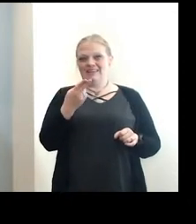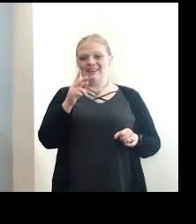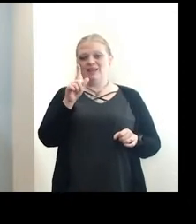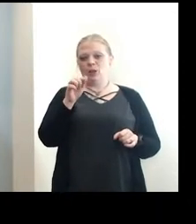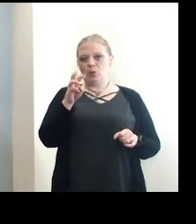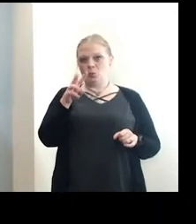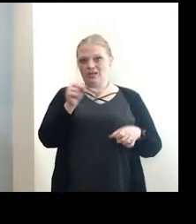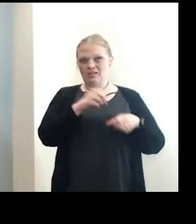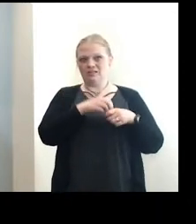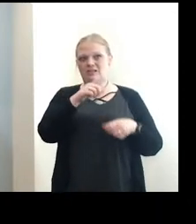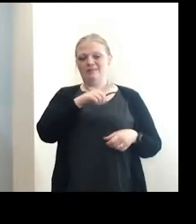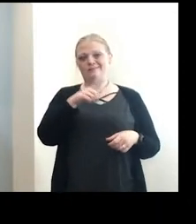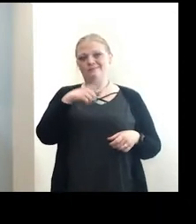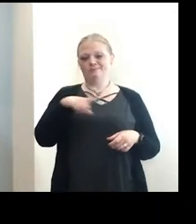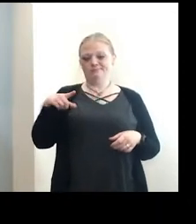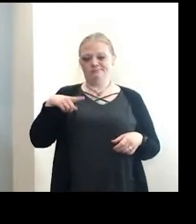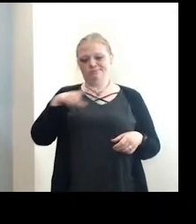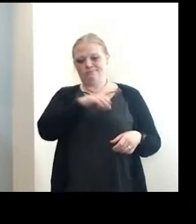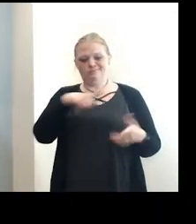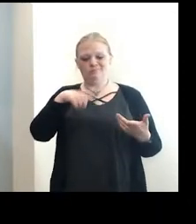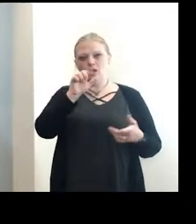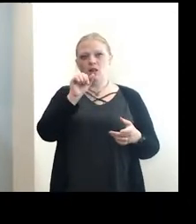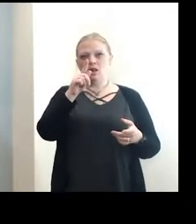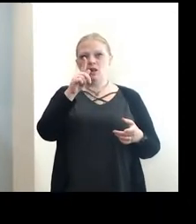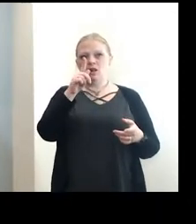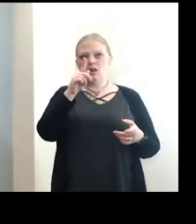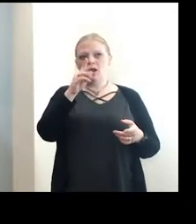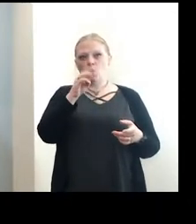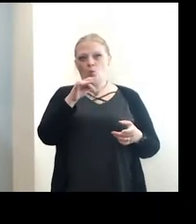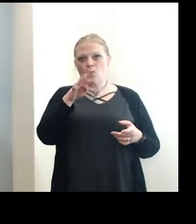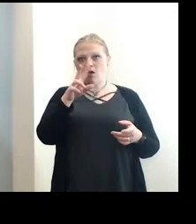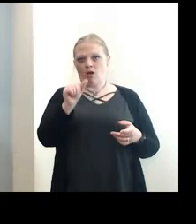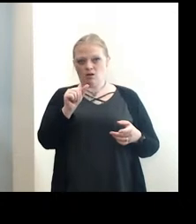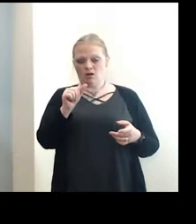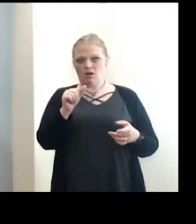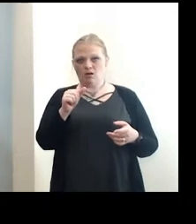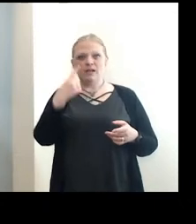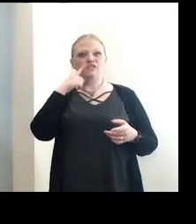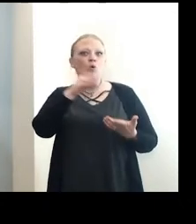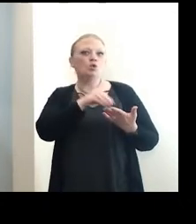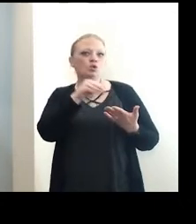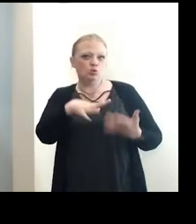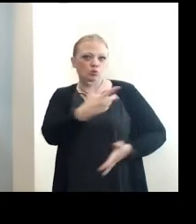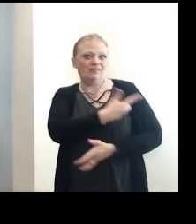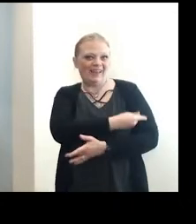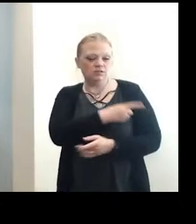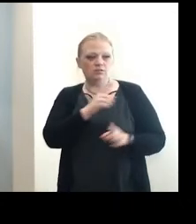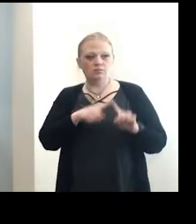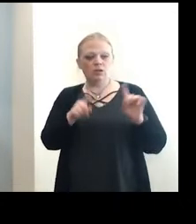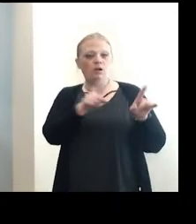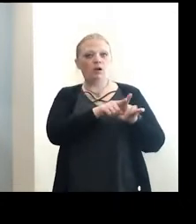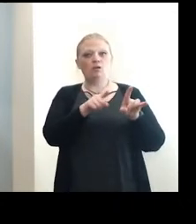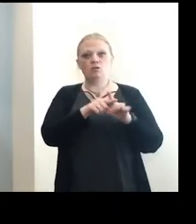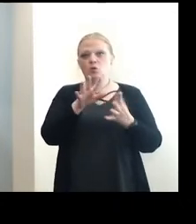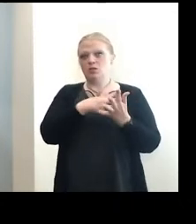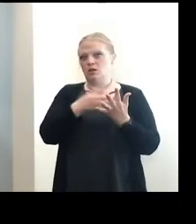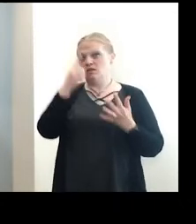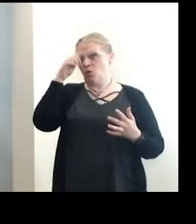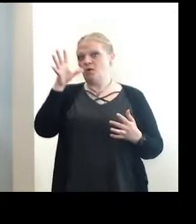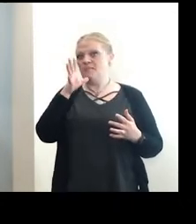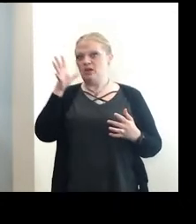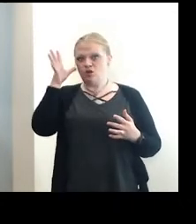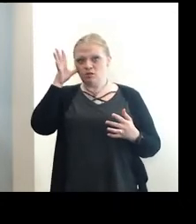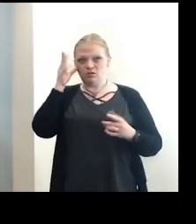interested. The vaccine clinics that we're doing at these school districts, of course, are for students, but also we are scheduling for parents,